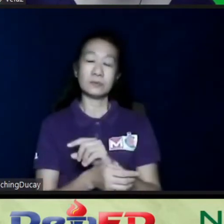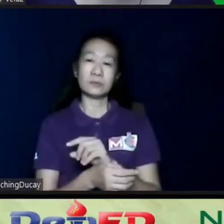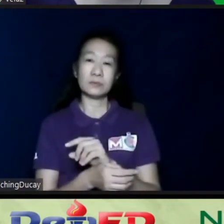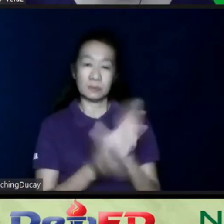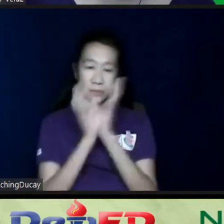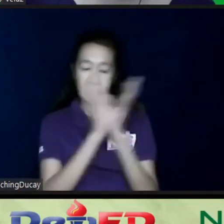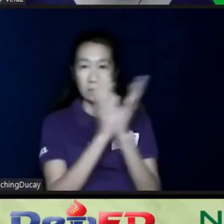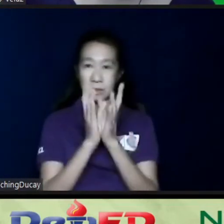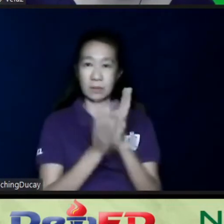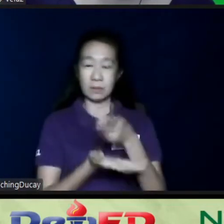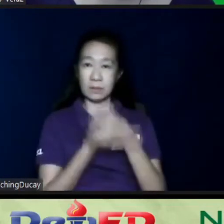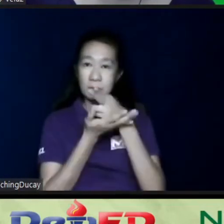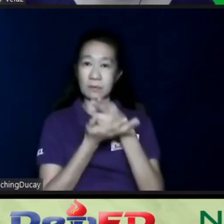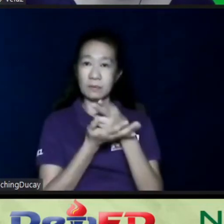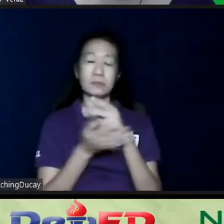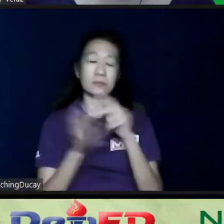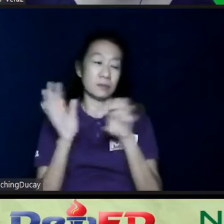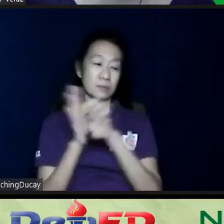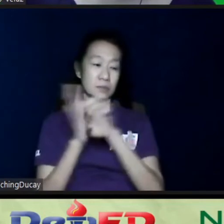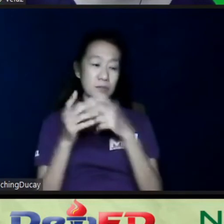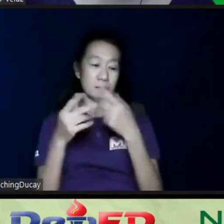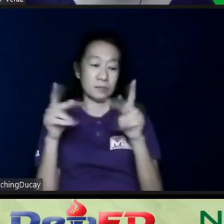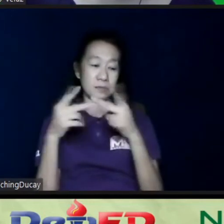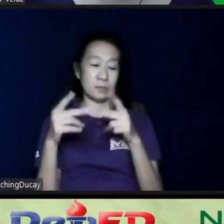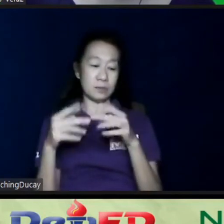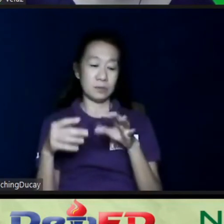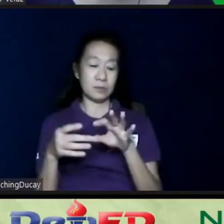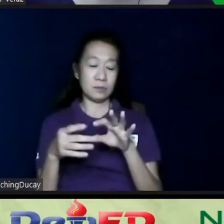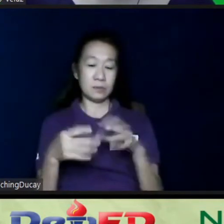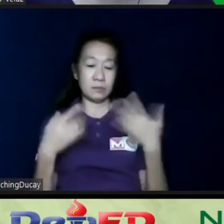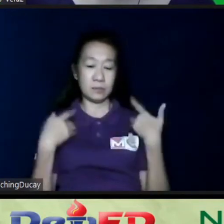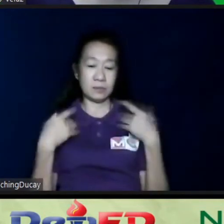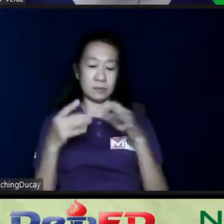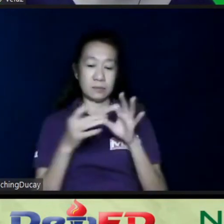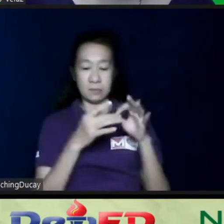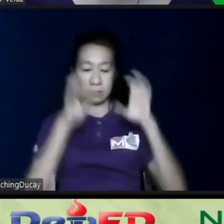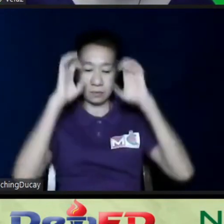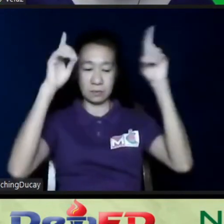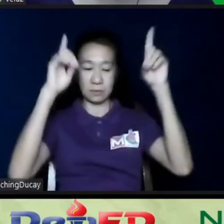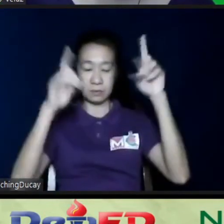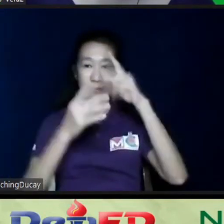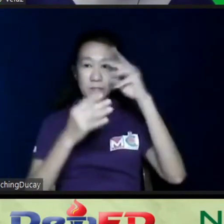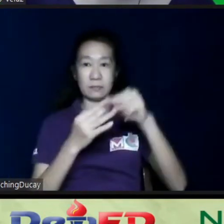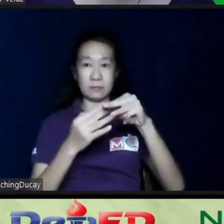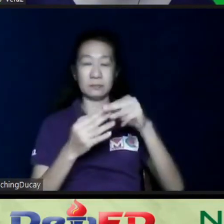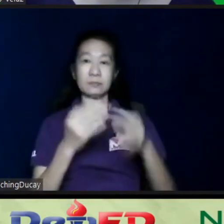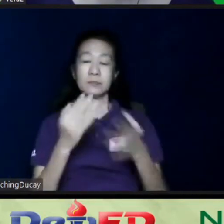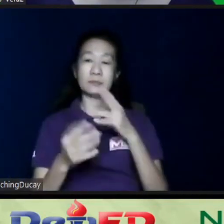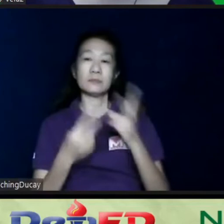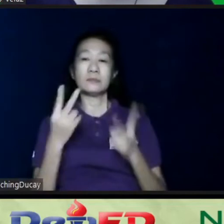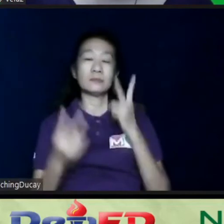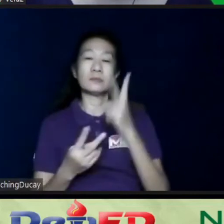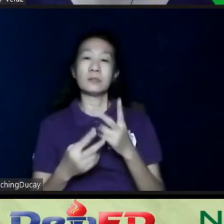example, your public school has SPED programs na, so maybe it's just a matter of revisiting and